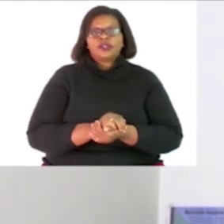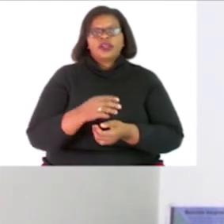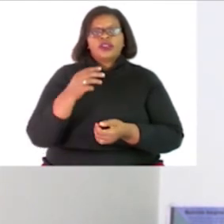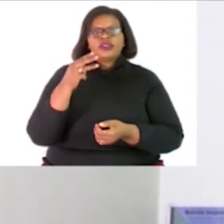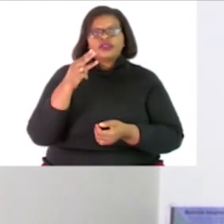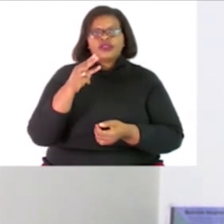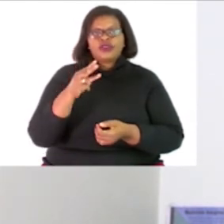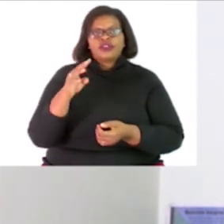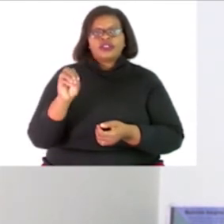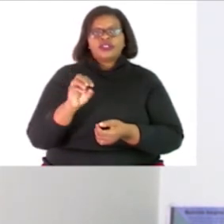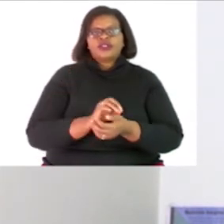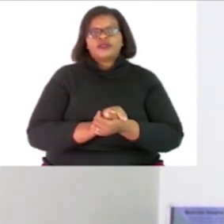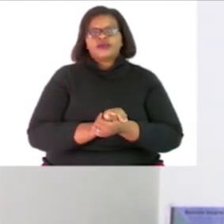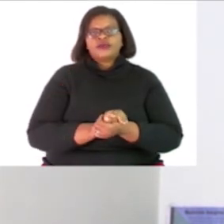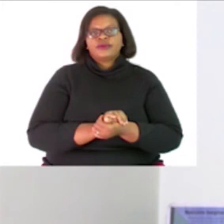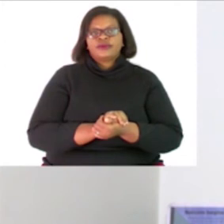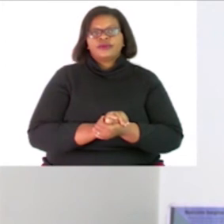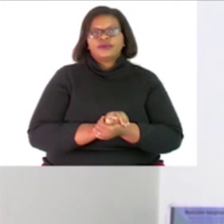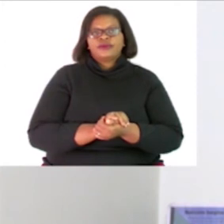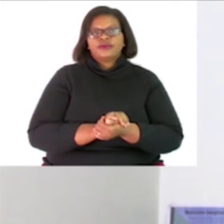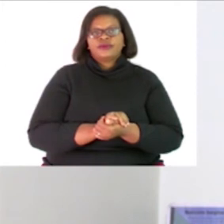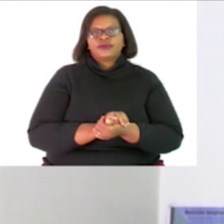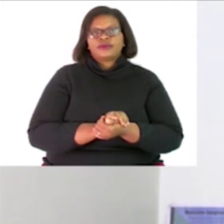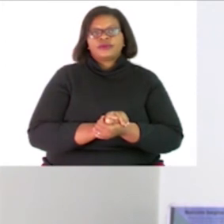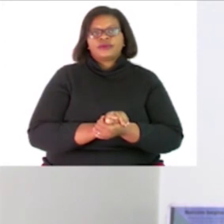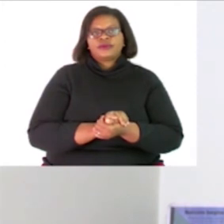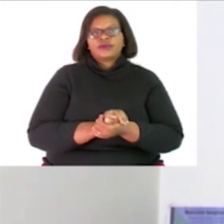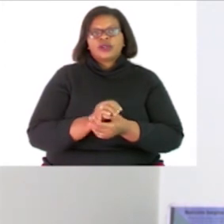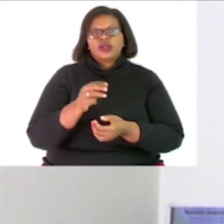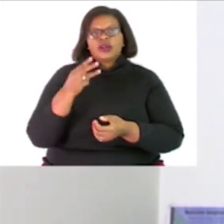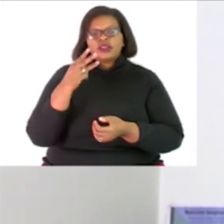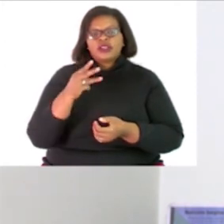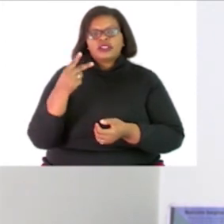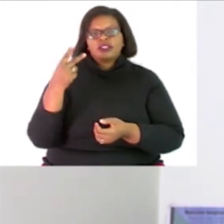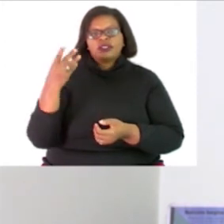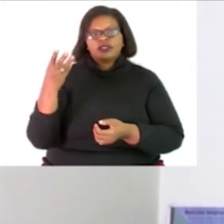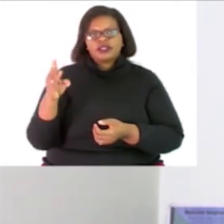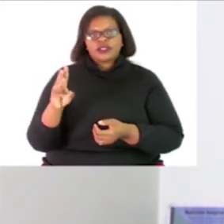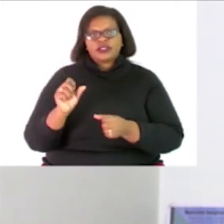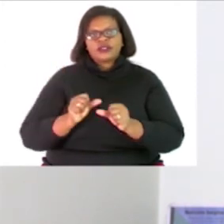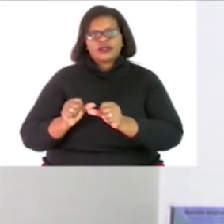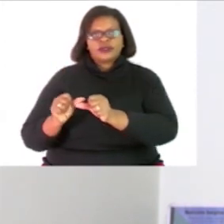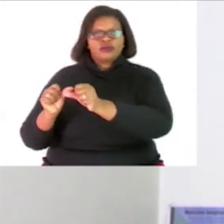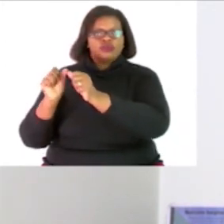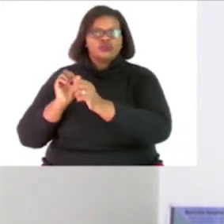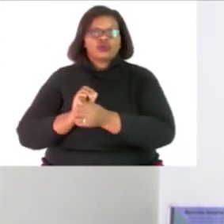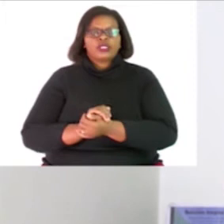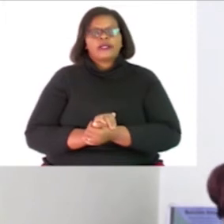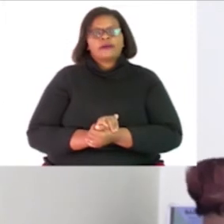thirty thirty six and